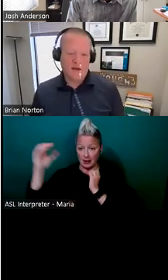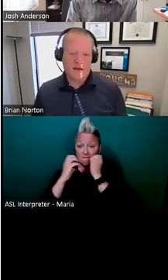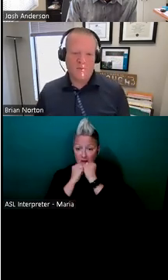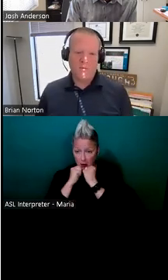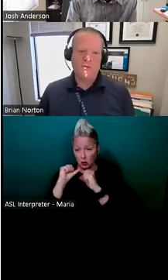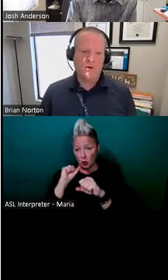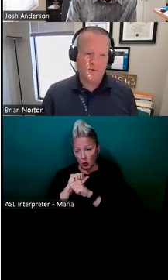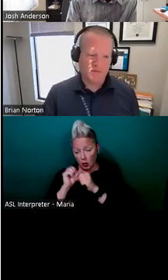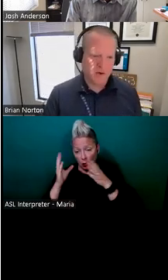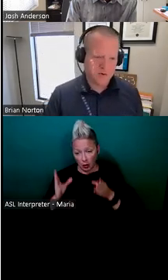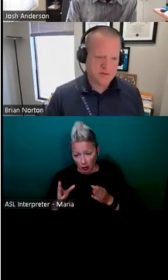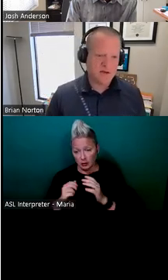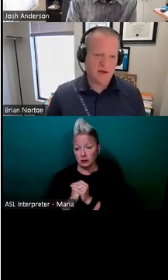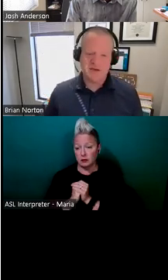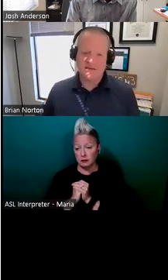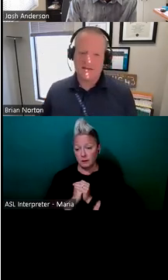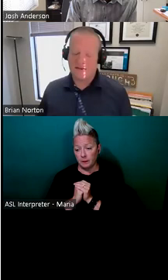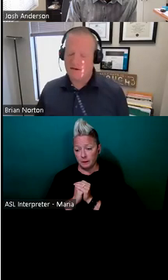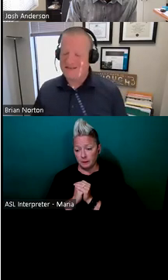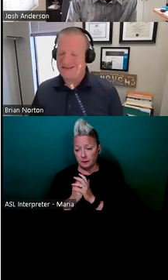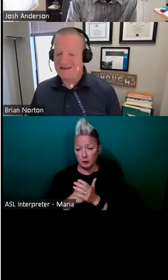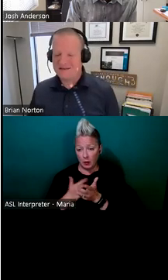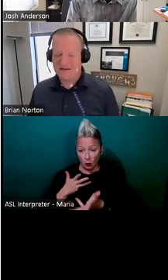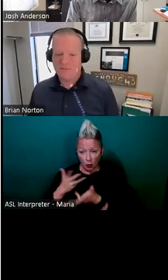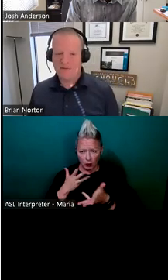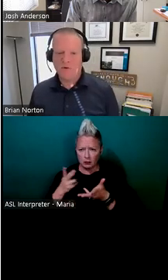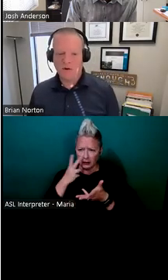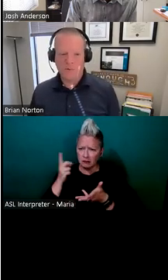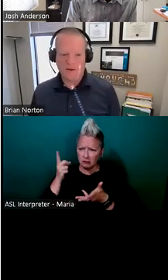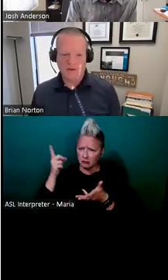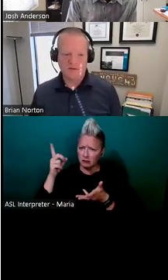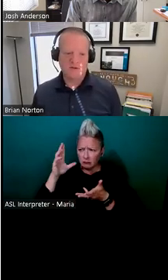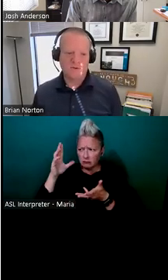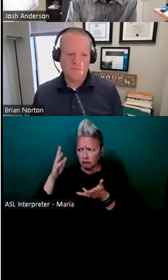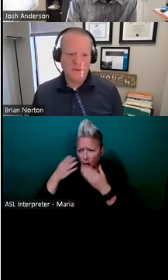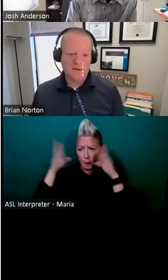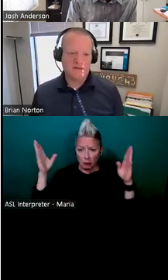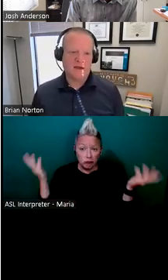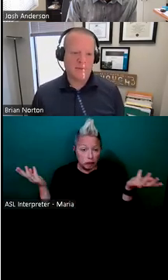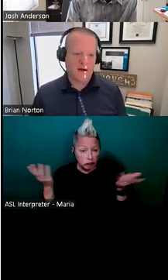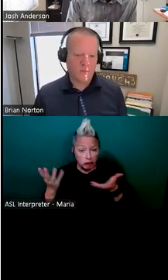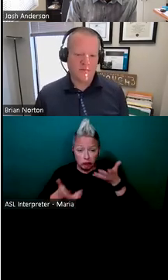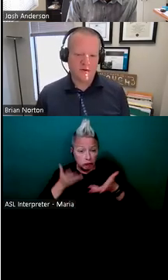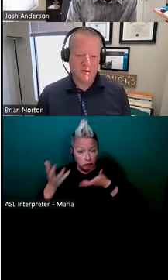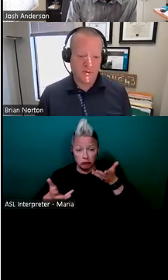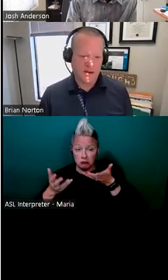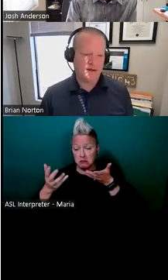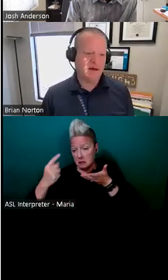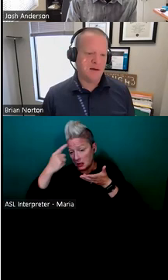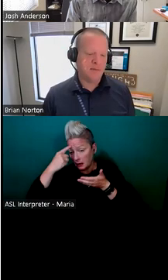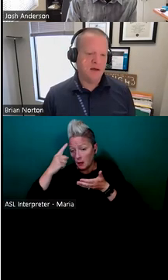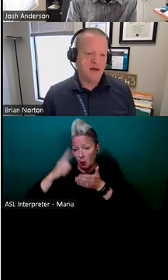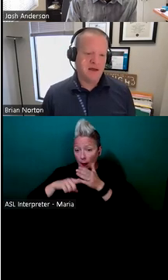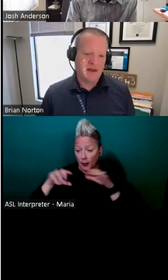uh, when we work with folks, we see that there is that tendency to be more open to, to think about what they're doing.